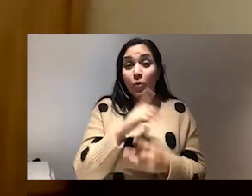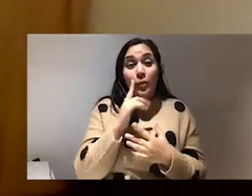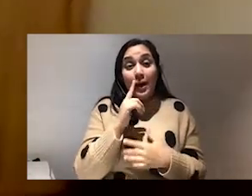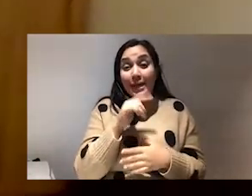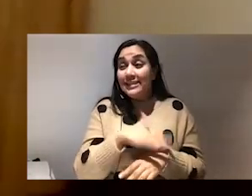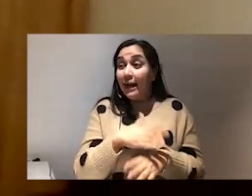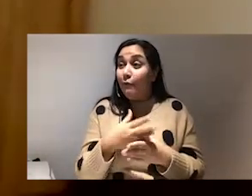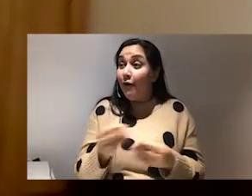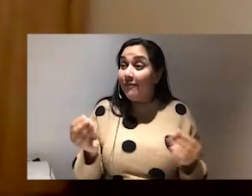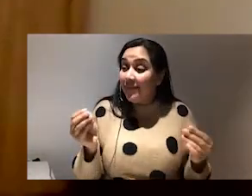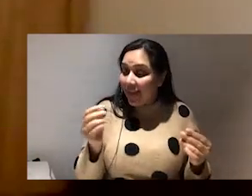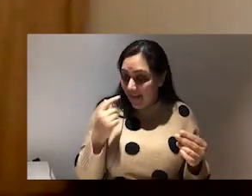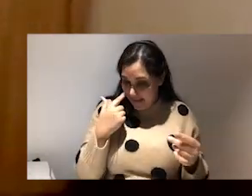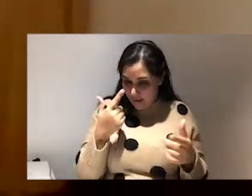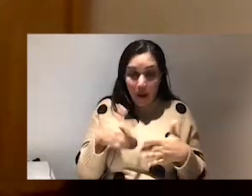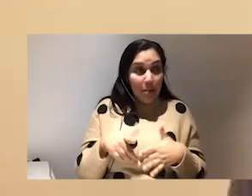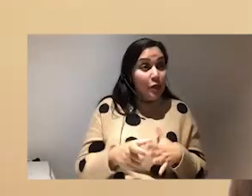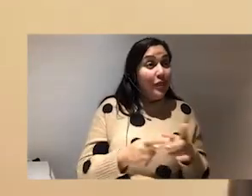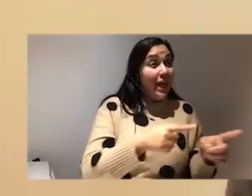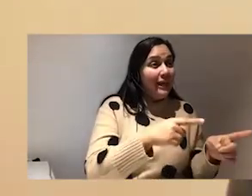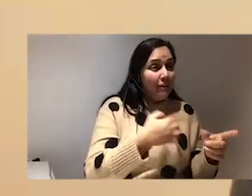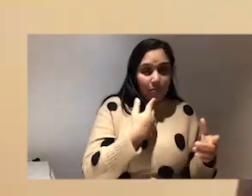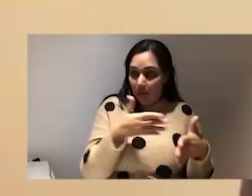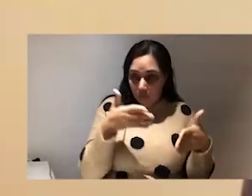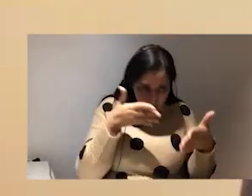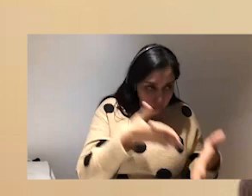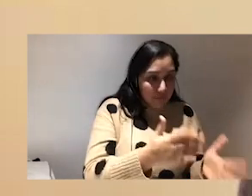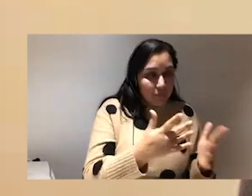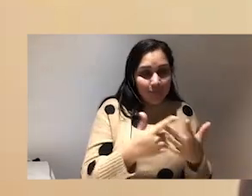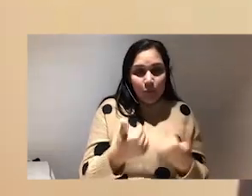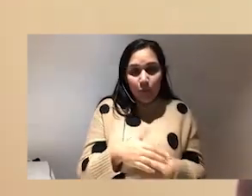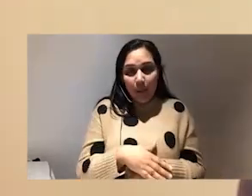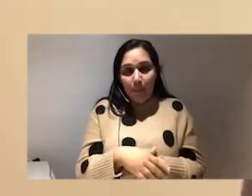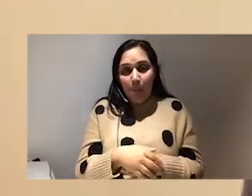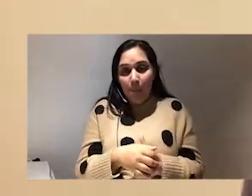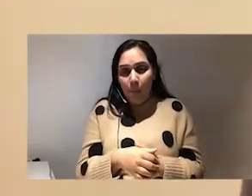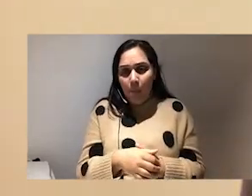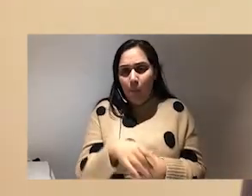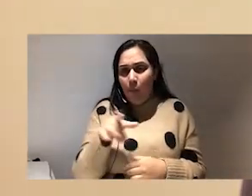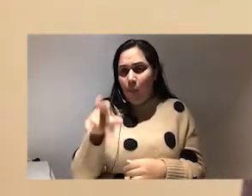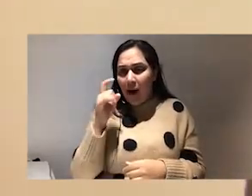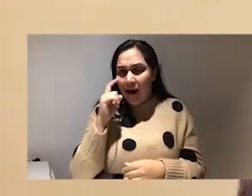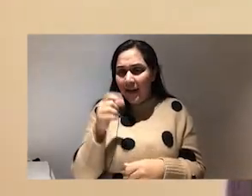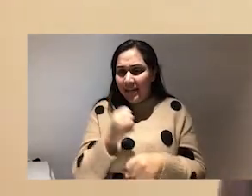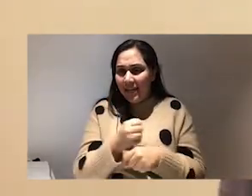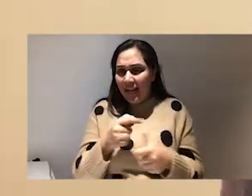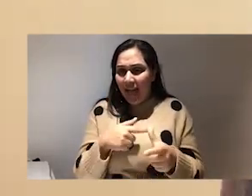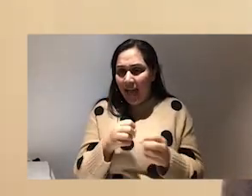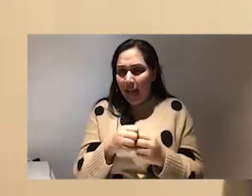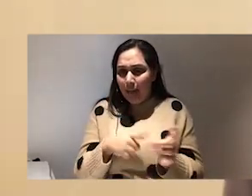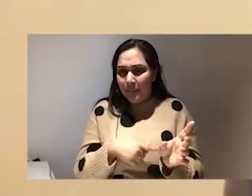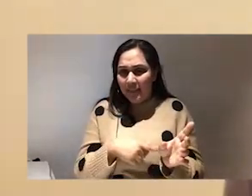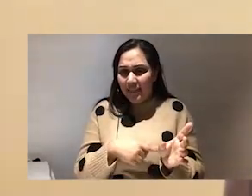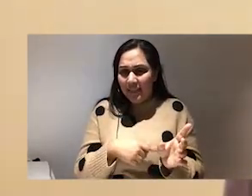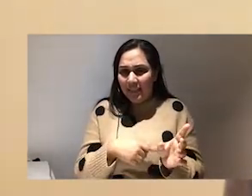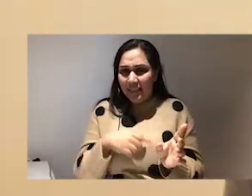do that like other thing that's a little bit separate from our work. But like, my God, I think Gabby's on the call, Gabby at Glitch. She was the one that was like, you know, writing a